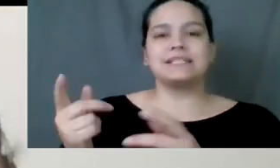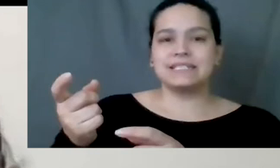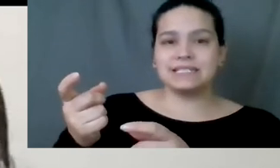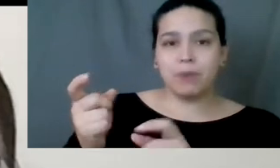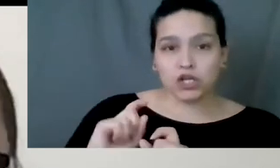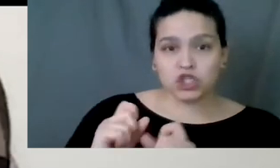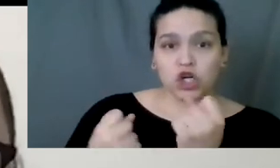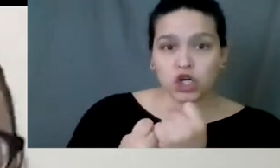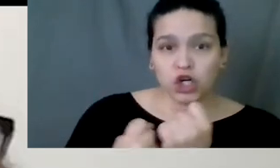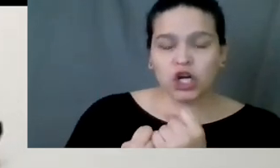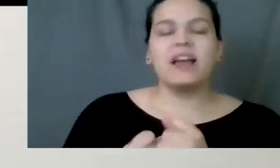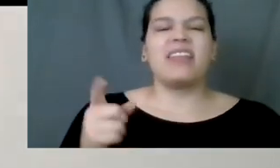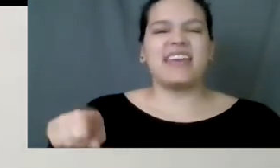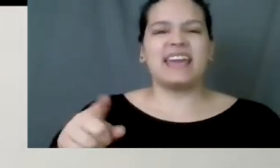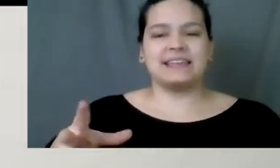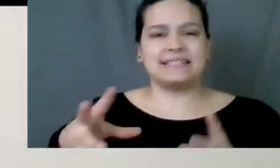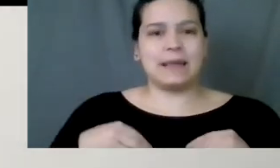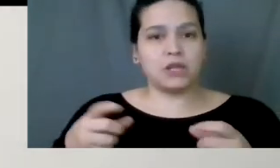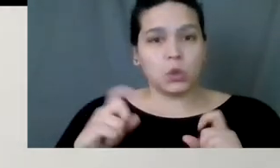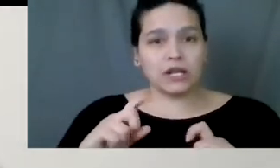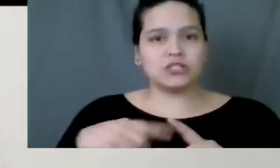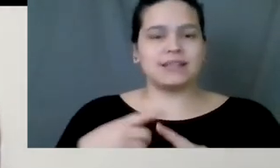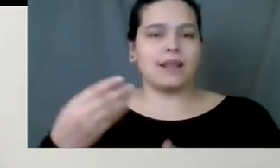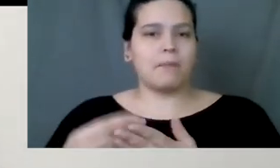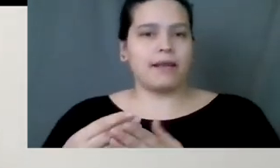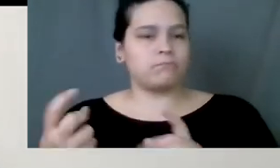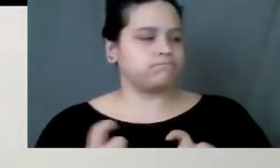take in the donations for us and then the money comes to us.